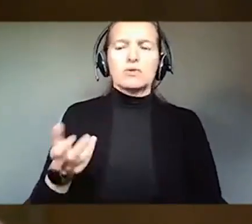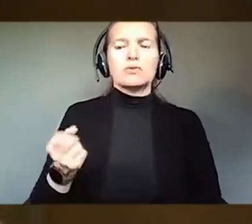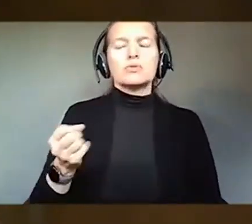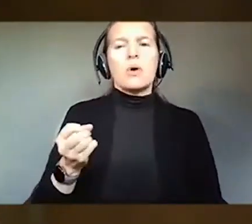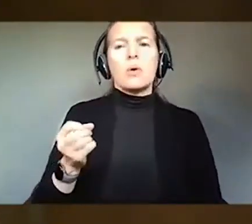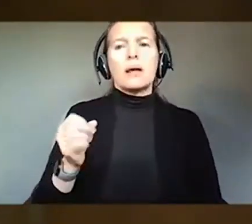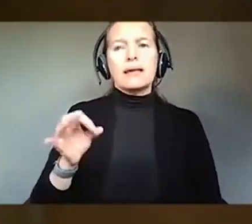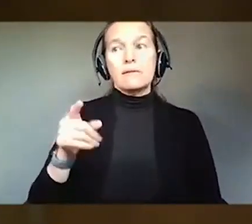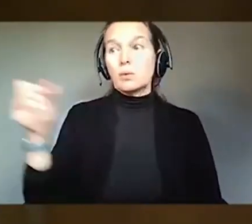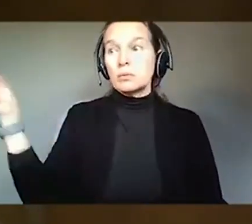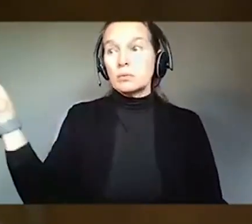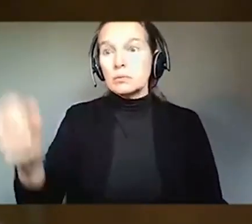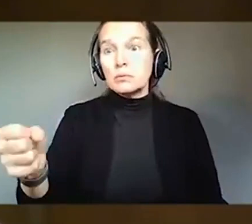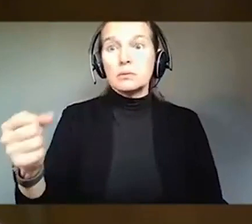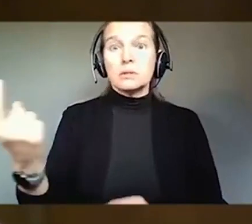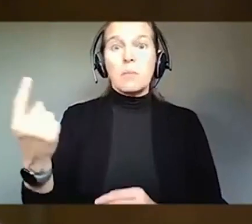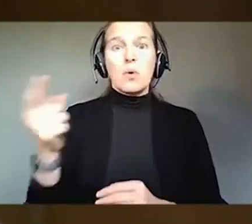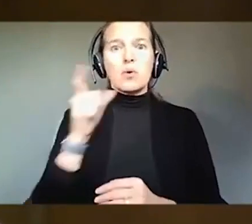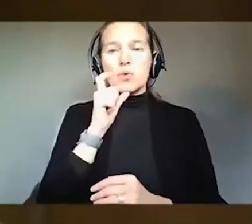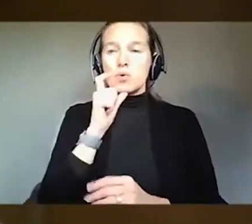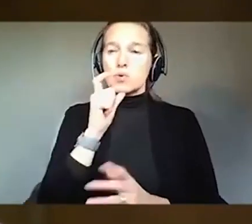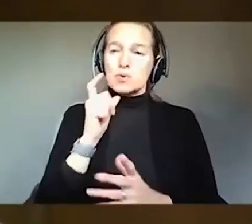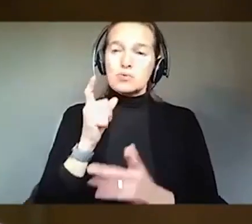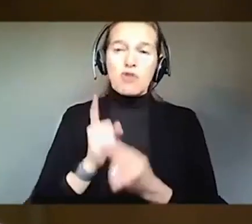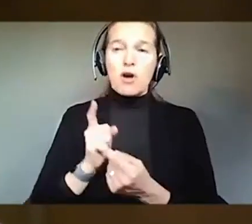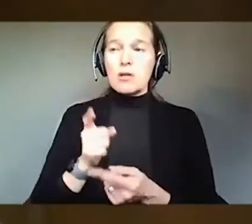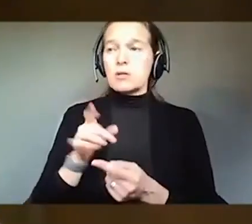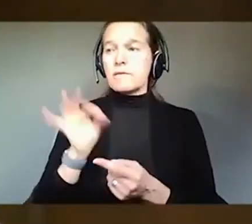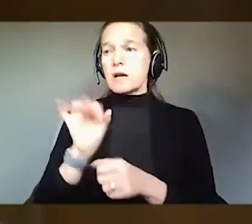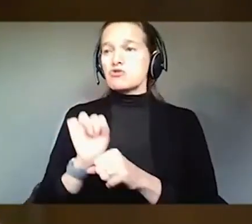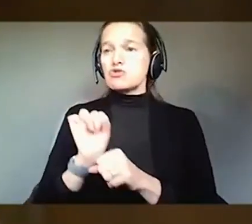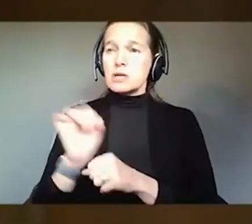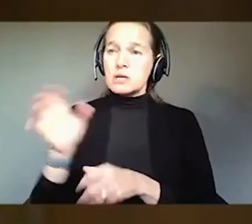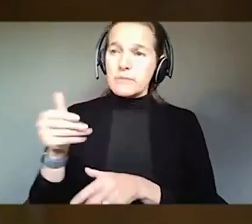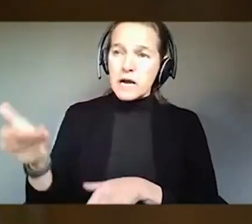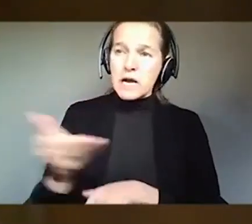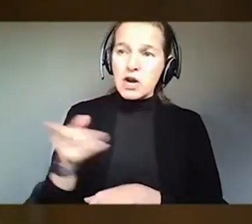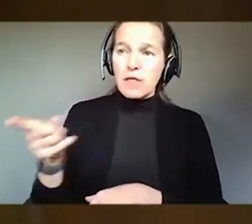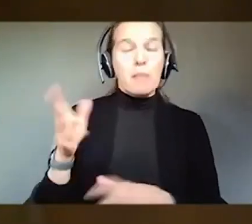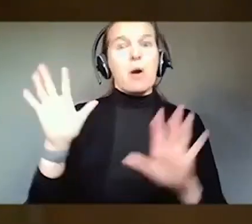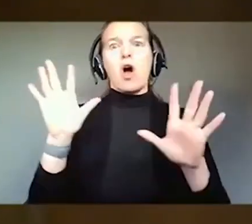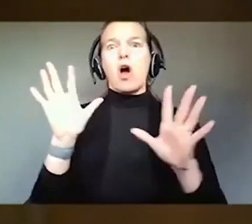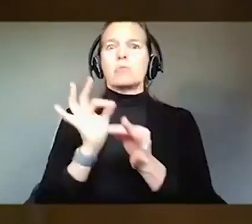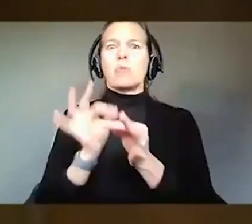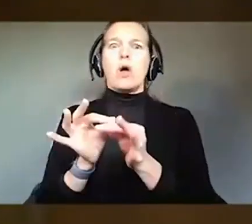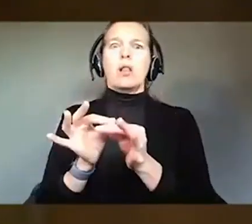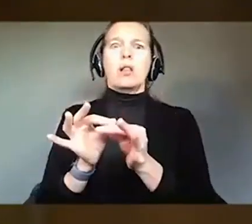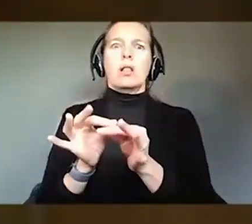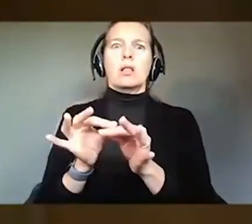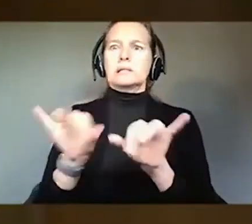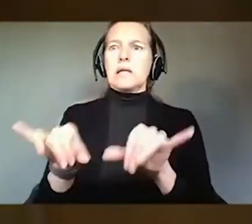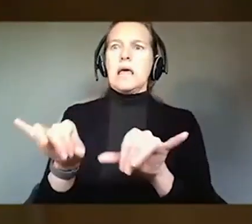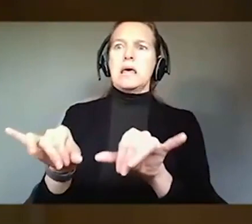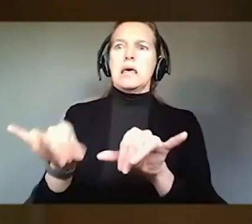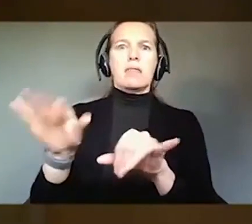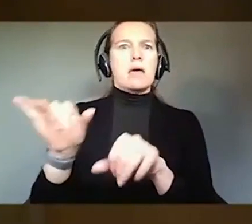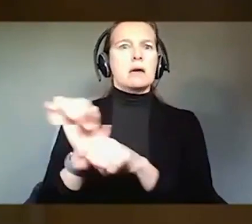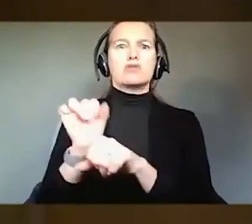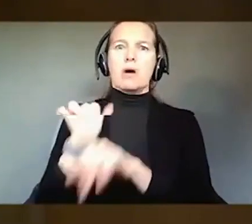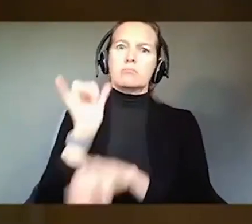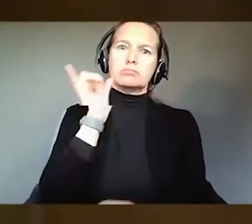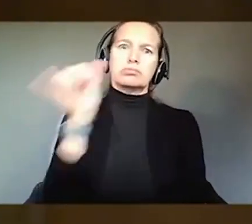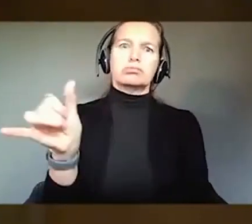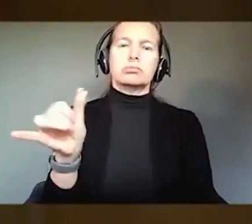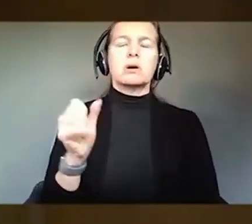struggled to find employment, they're very loyal to the organization. They have a lower absentee rate. They stay for a long time. So, the investment in an